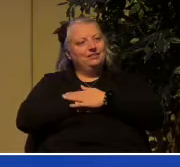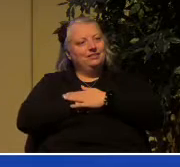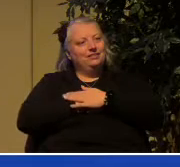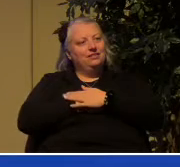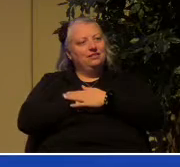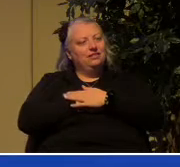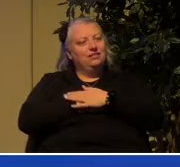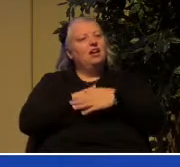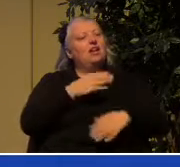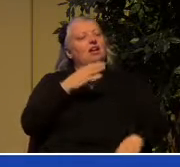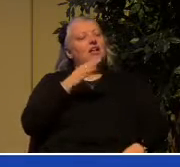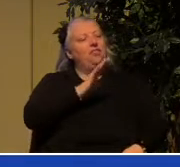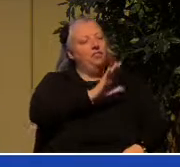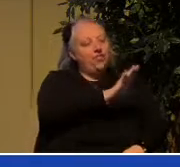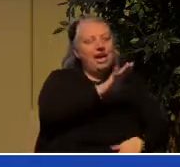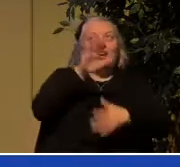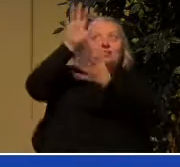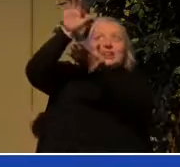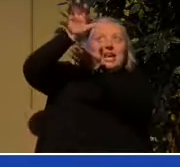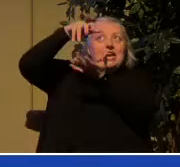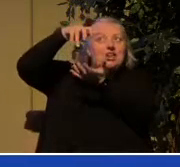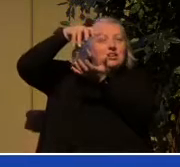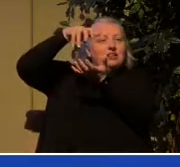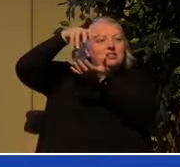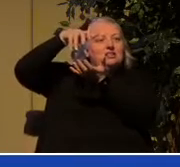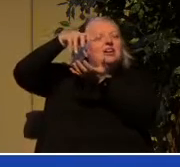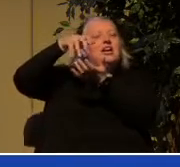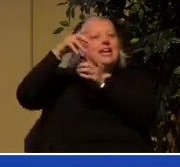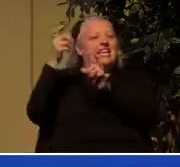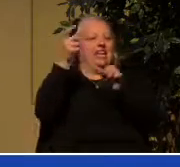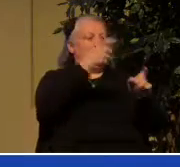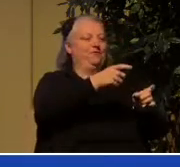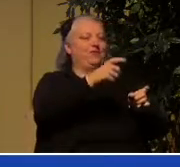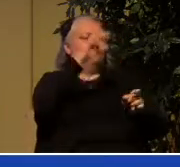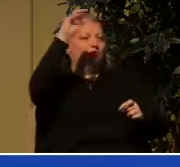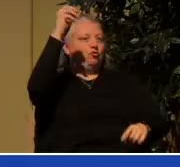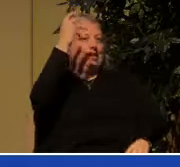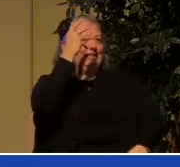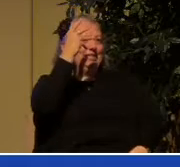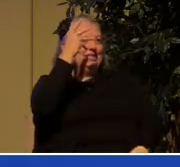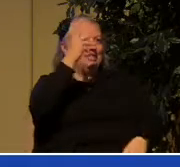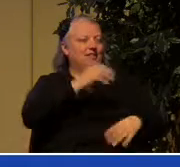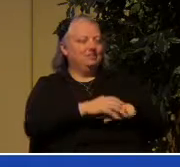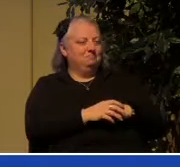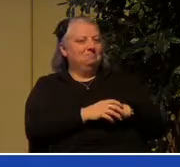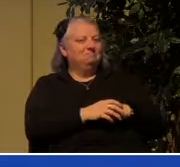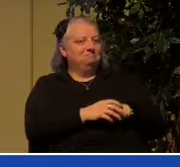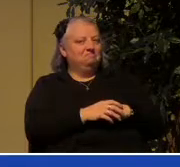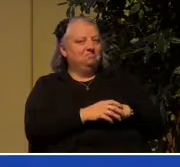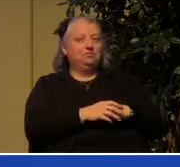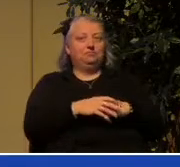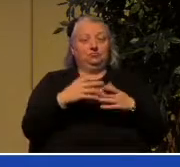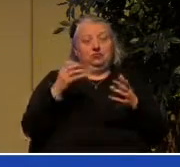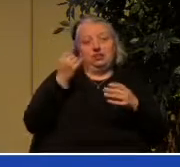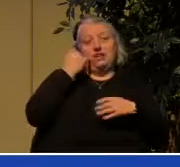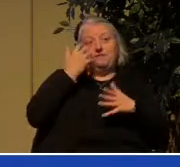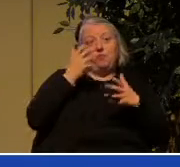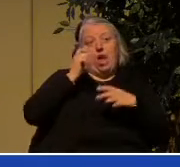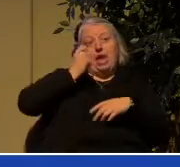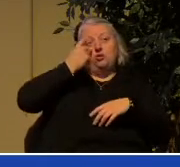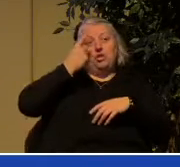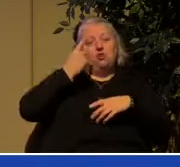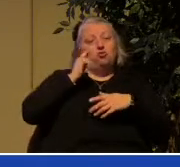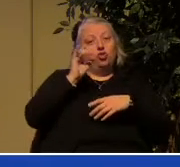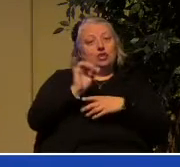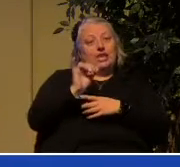was a gift of grace. And if you want to, and I've often said this, if you want to understand what that looked like, look at